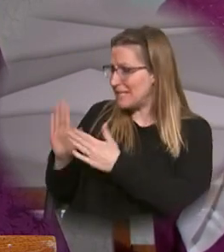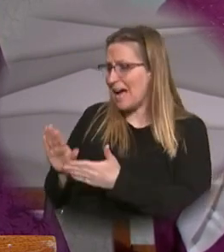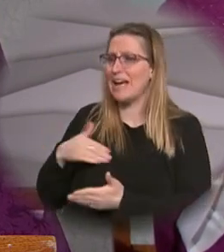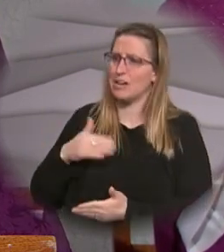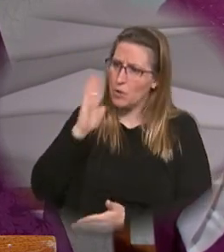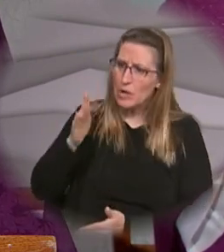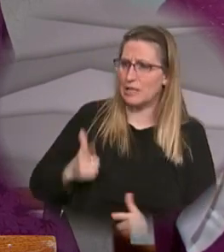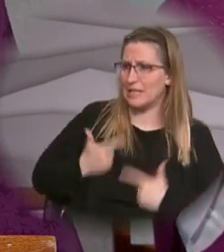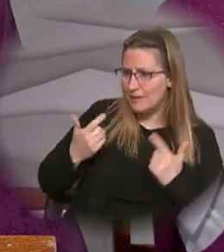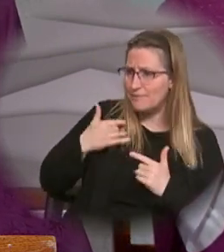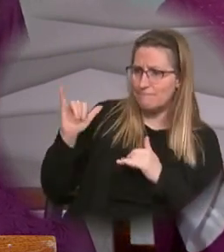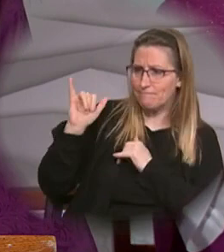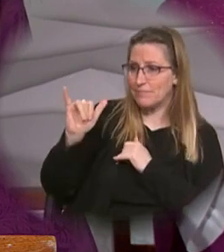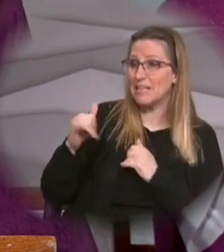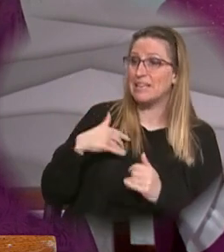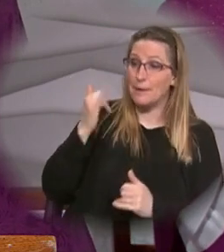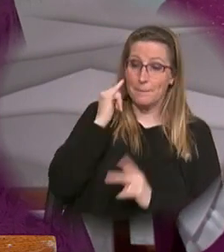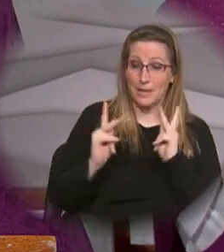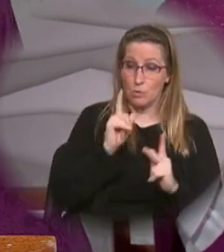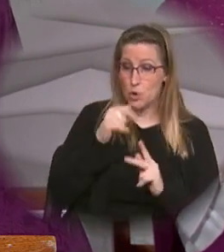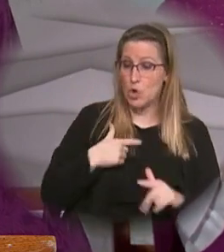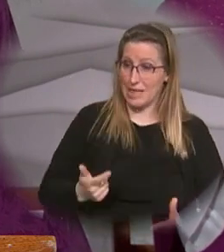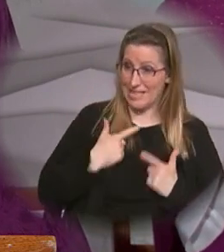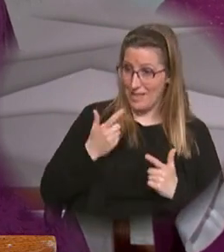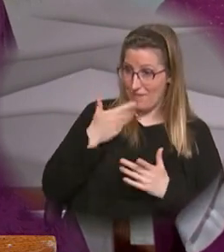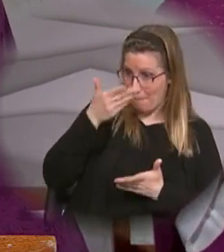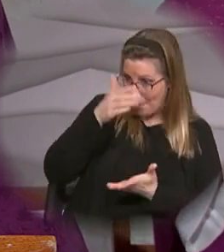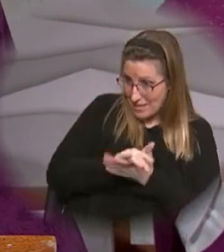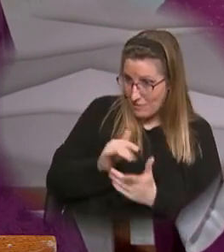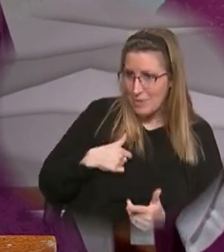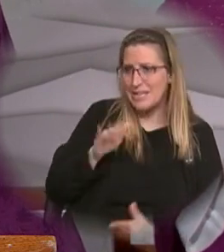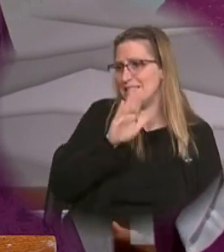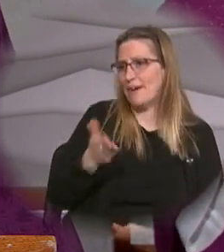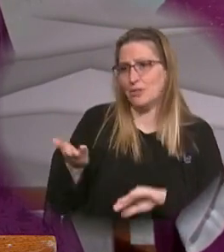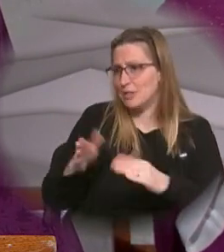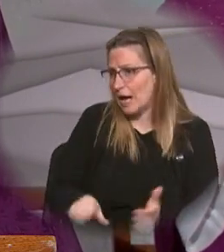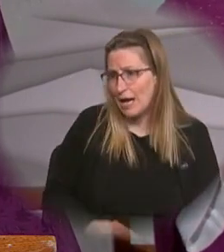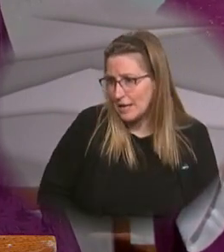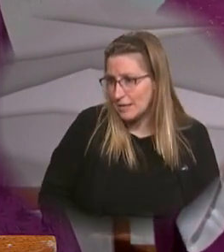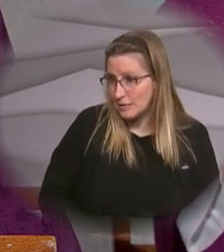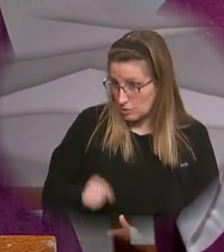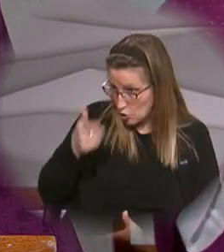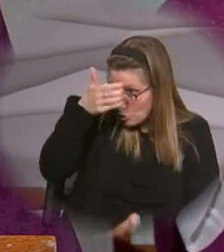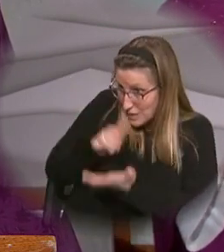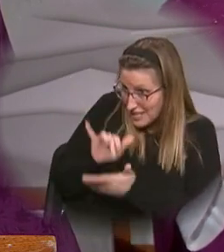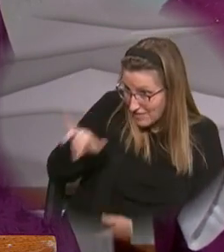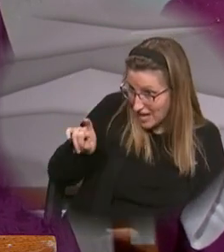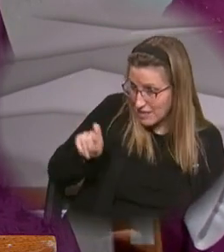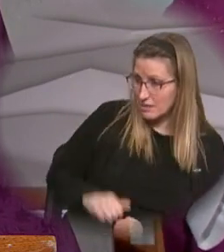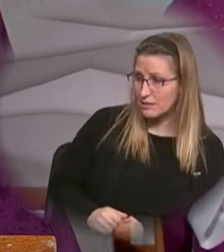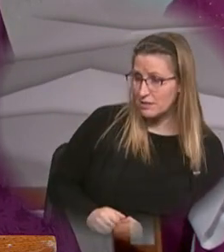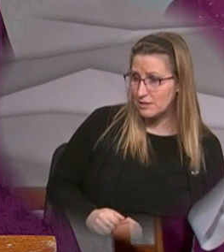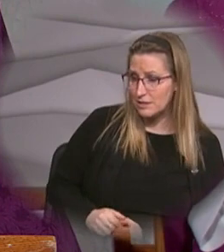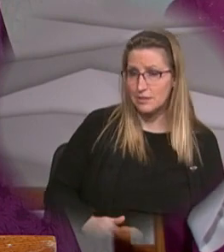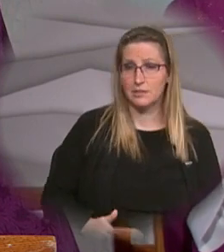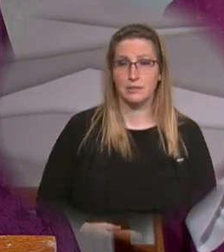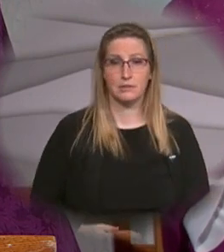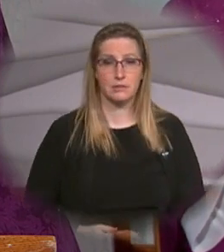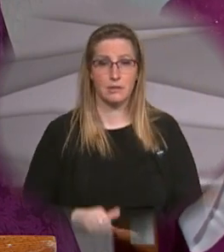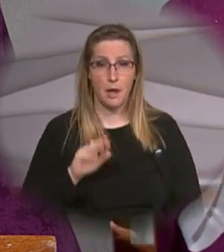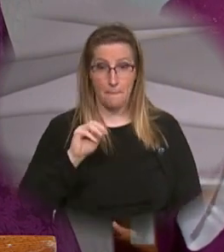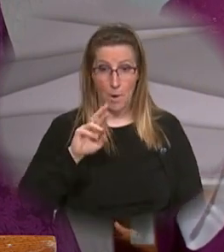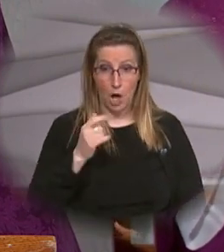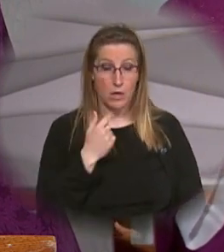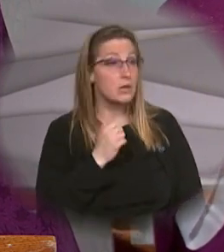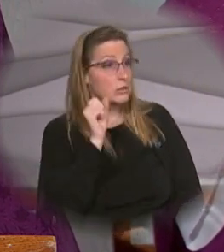live and everyone who lives and believes in me will never die do you believe this she